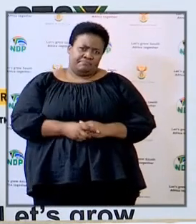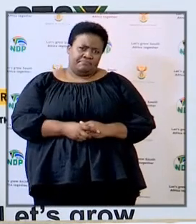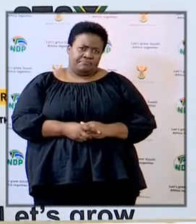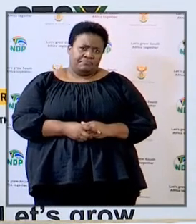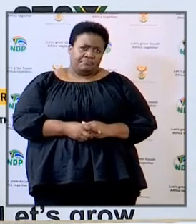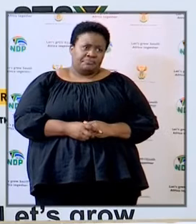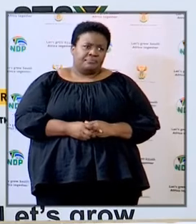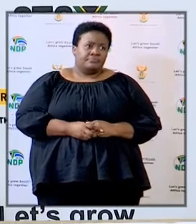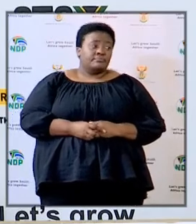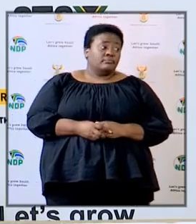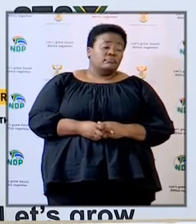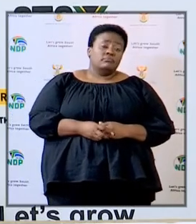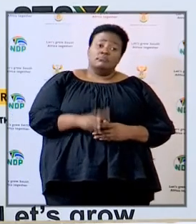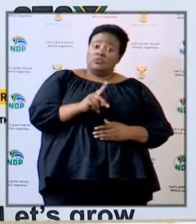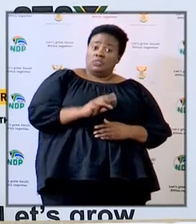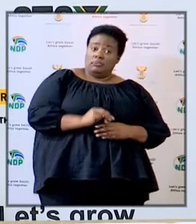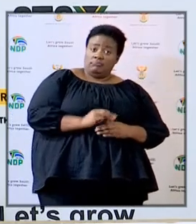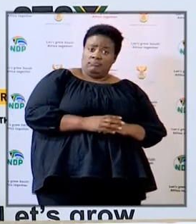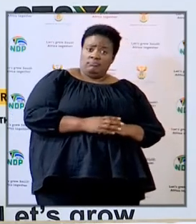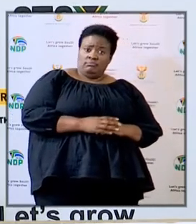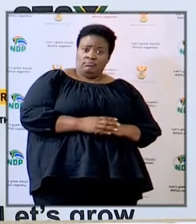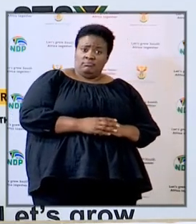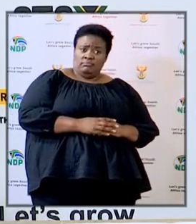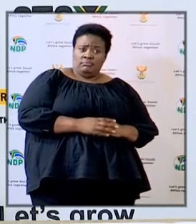do I